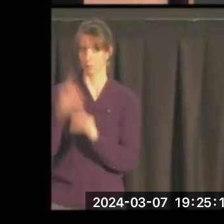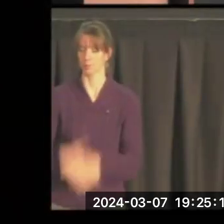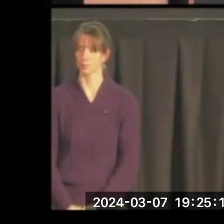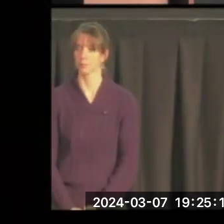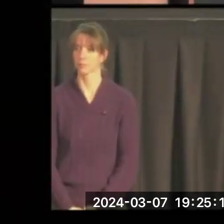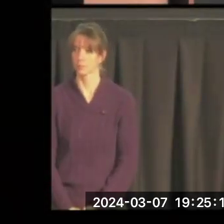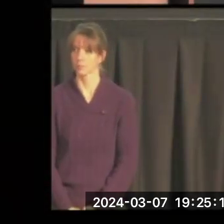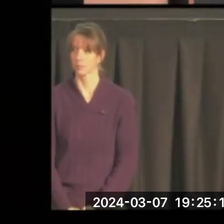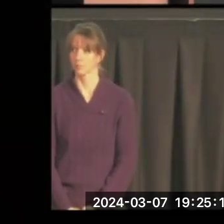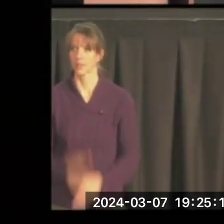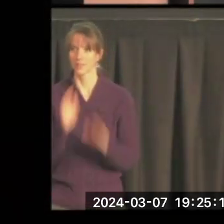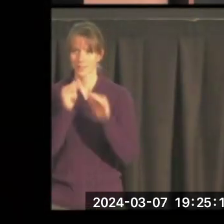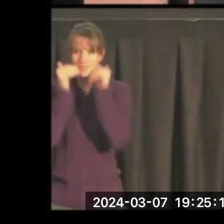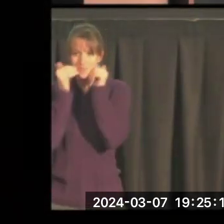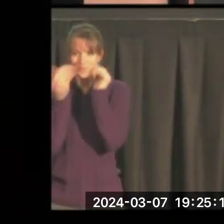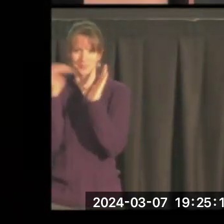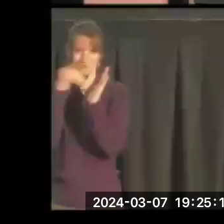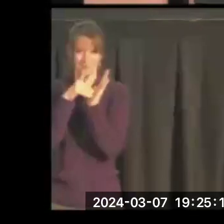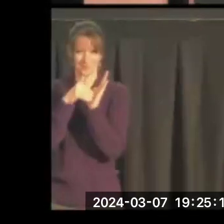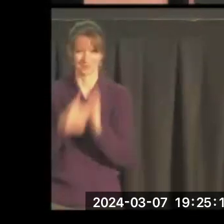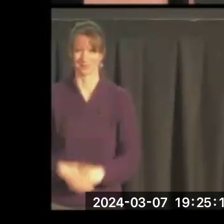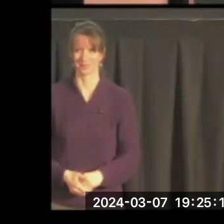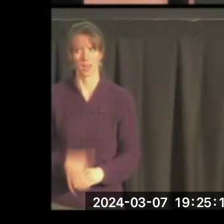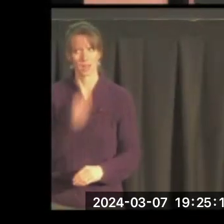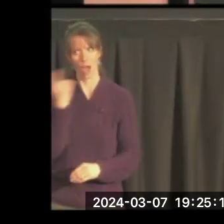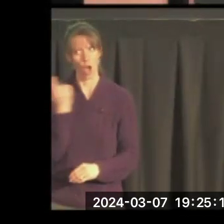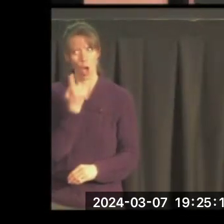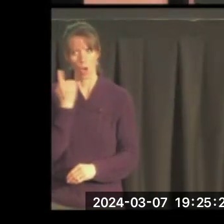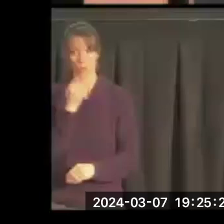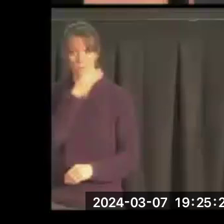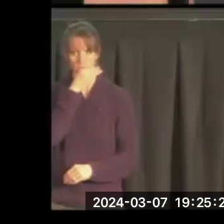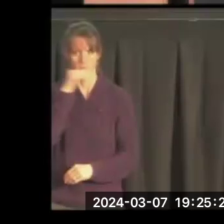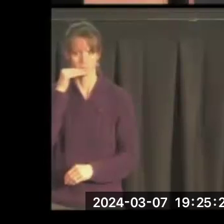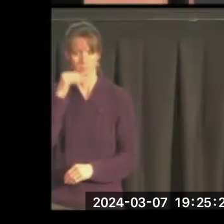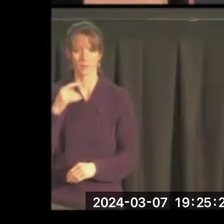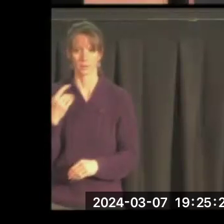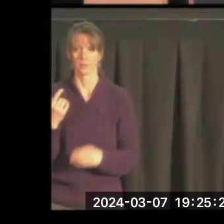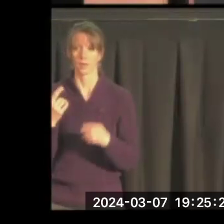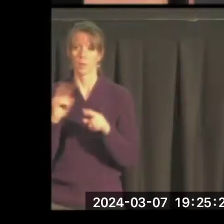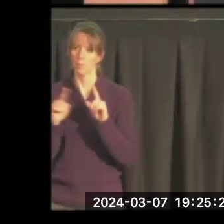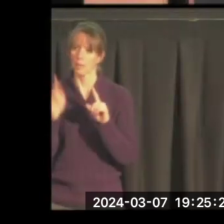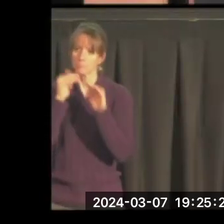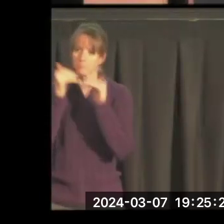You can tell he's smiling again, right? Not always an image of him, right?